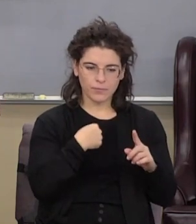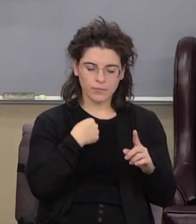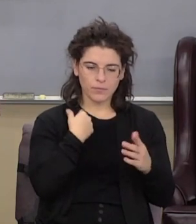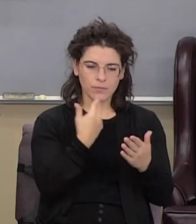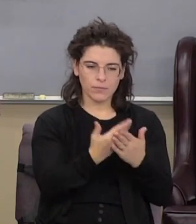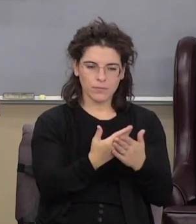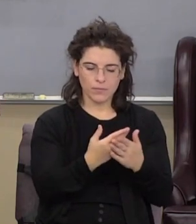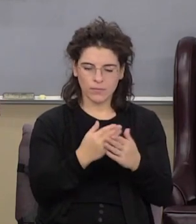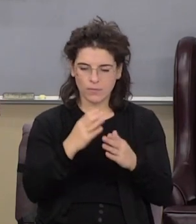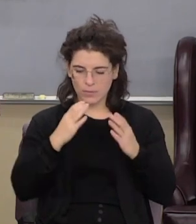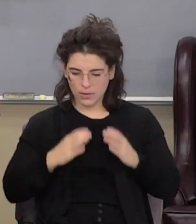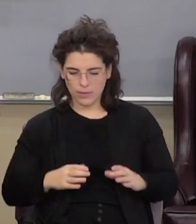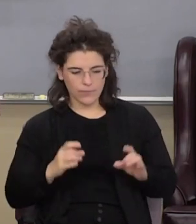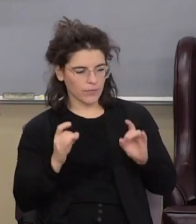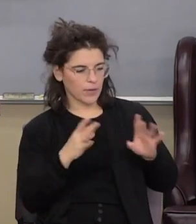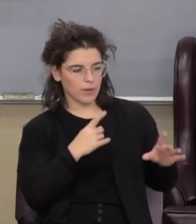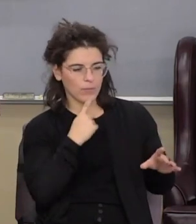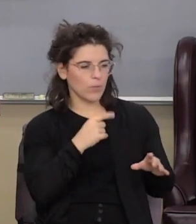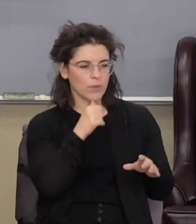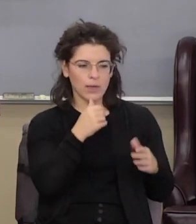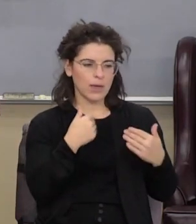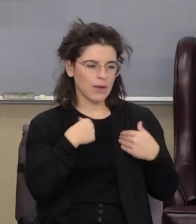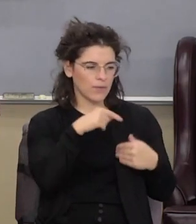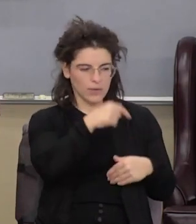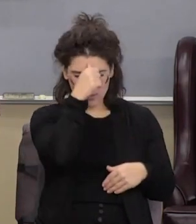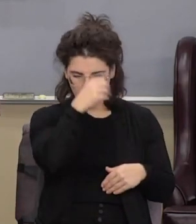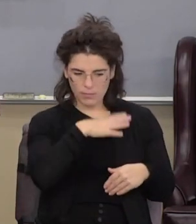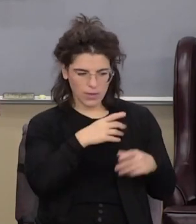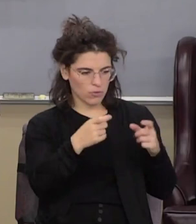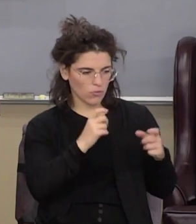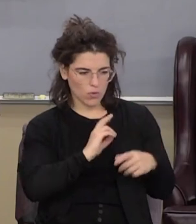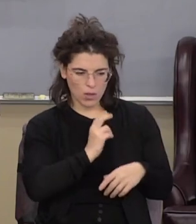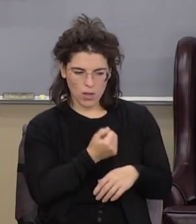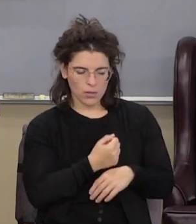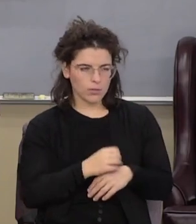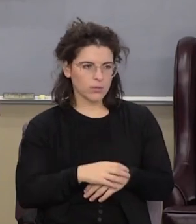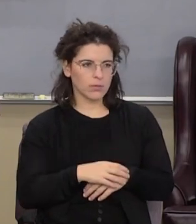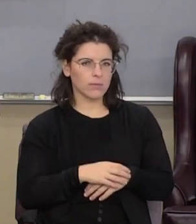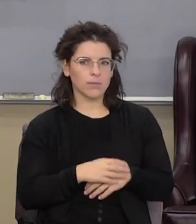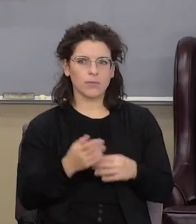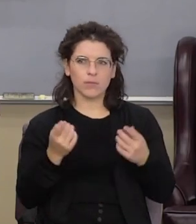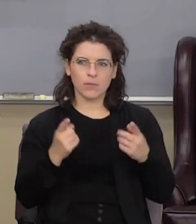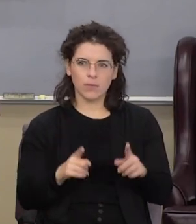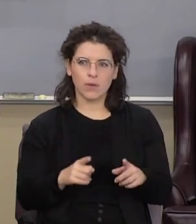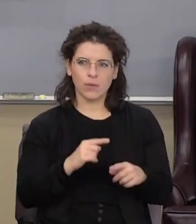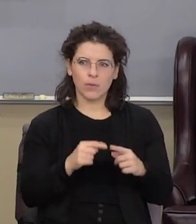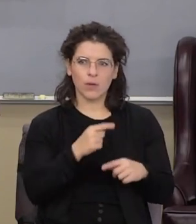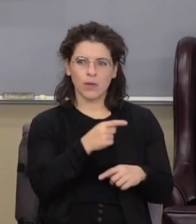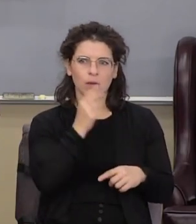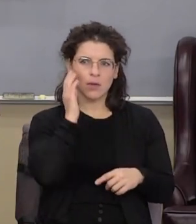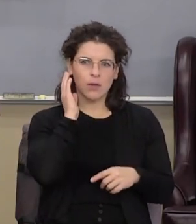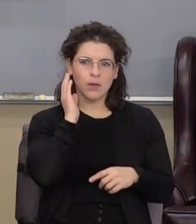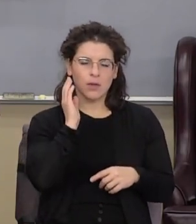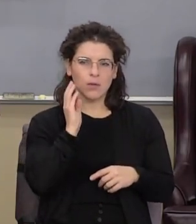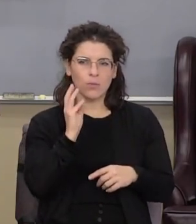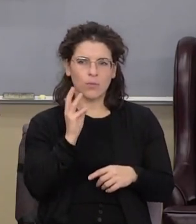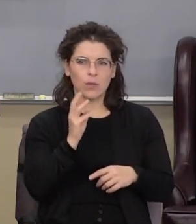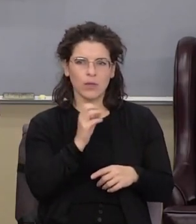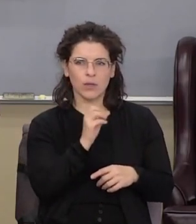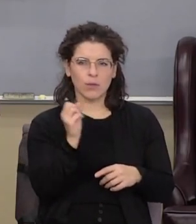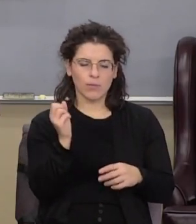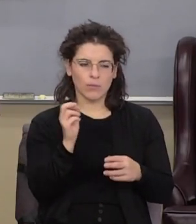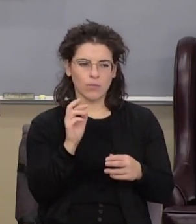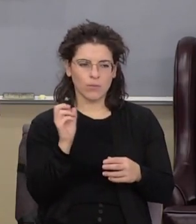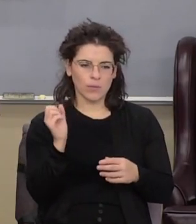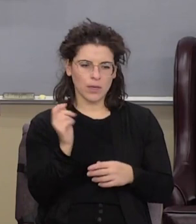him and sent a message after him saying we will not have this man right over us and it has come to pass when he was returned